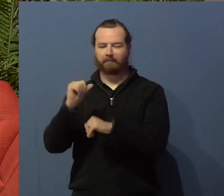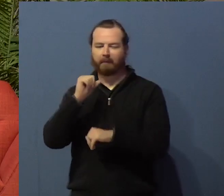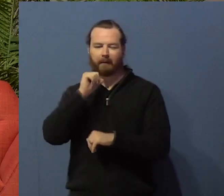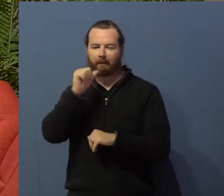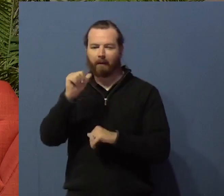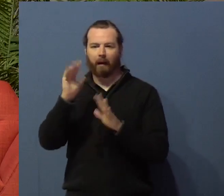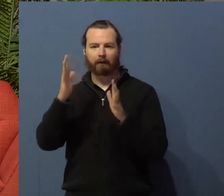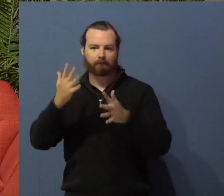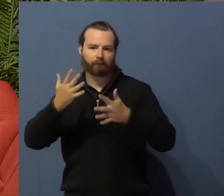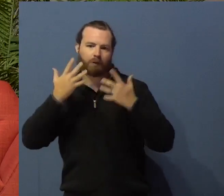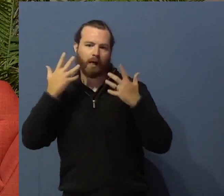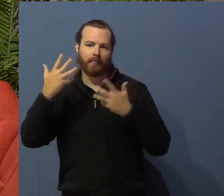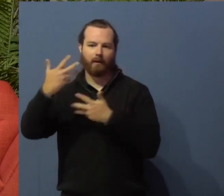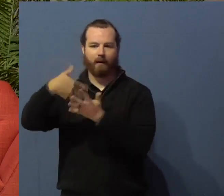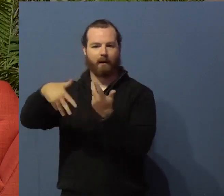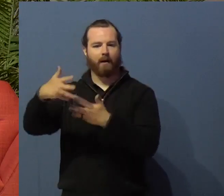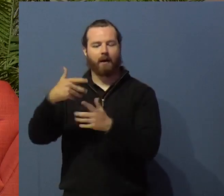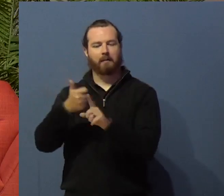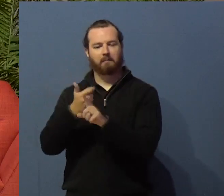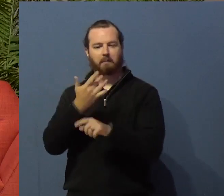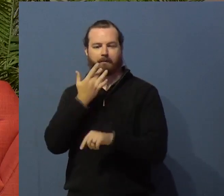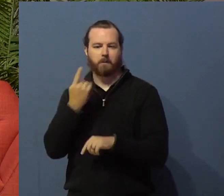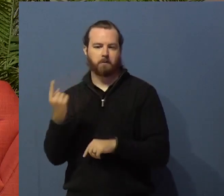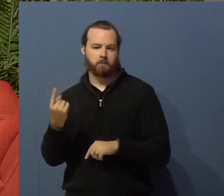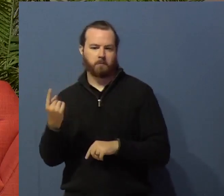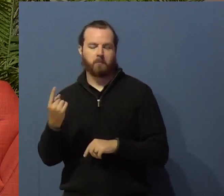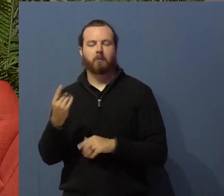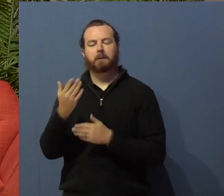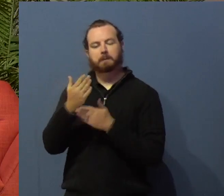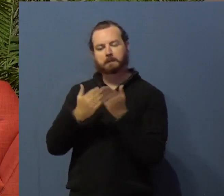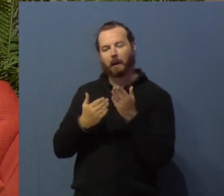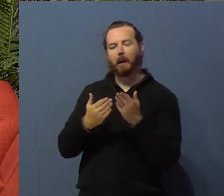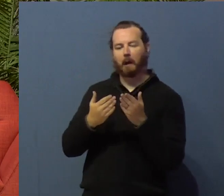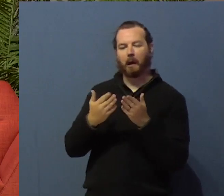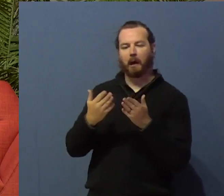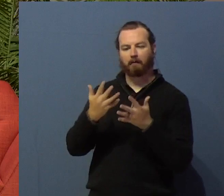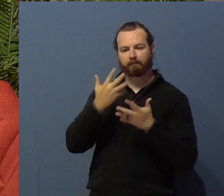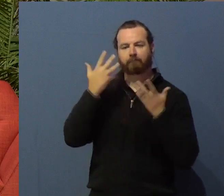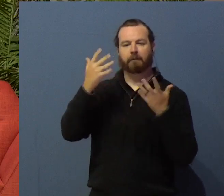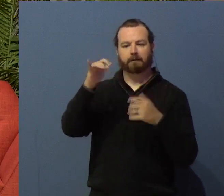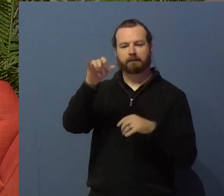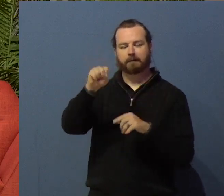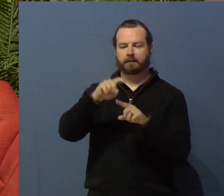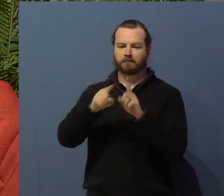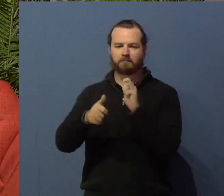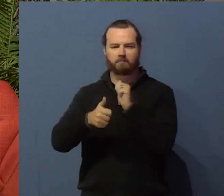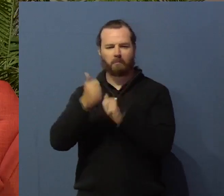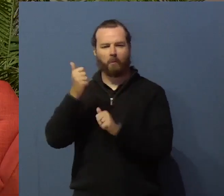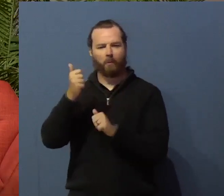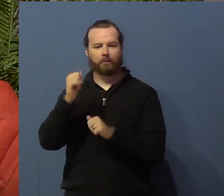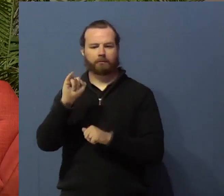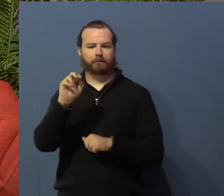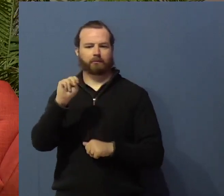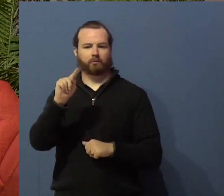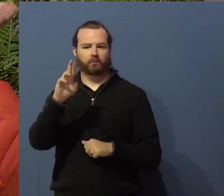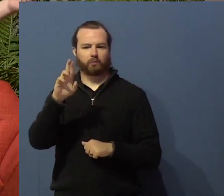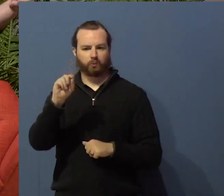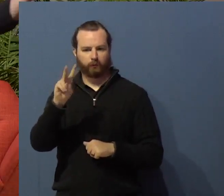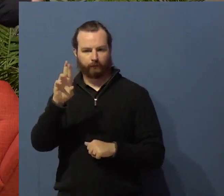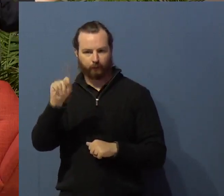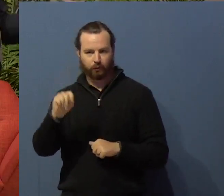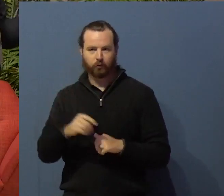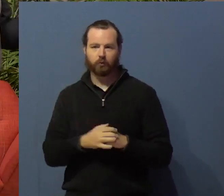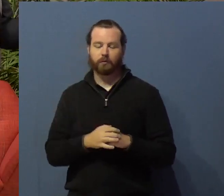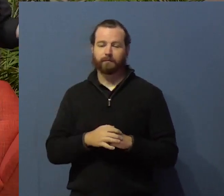But there are social issues, studying, the academics. I can't tell you how many times I had to